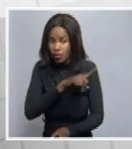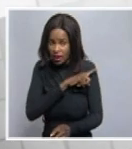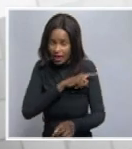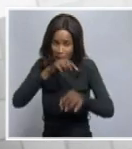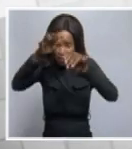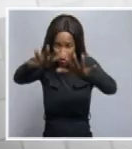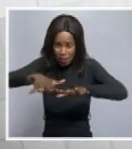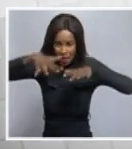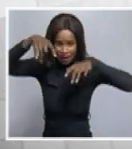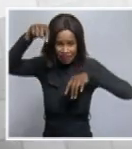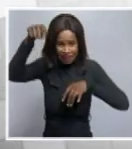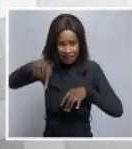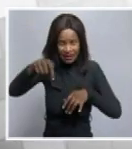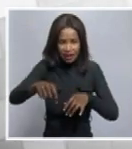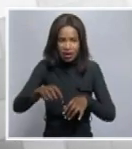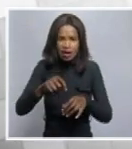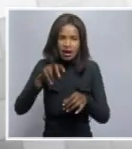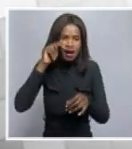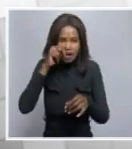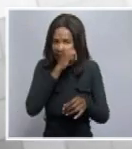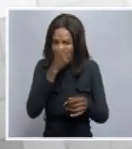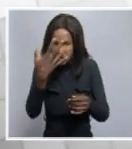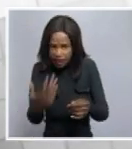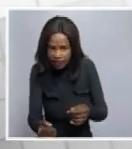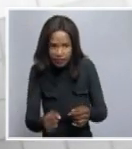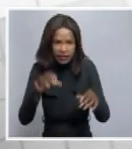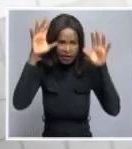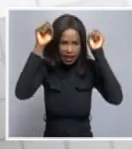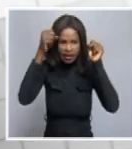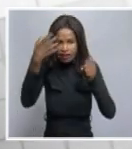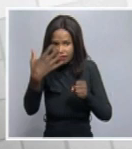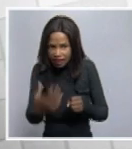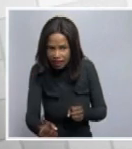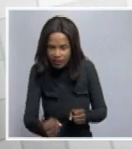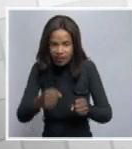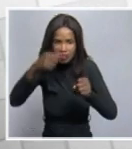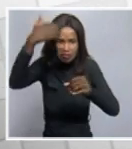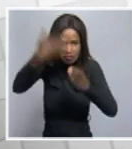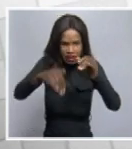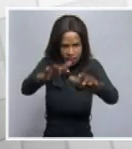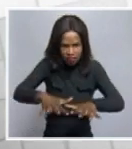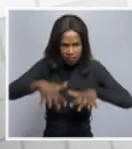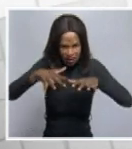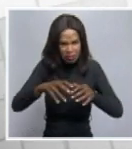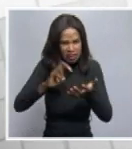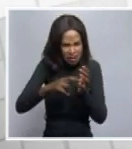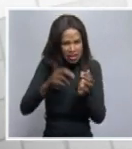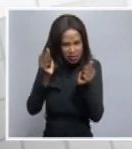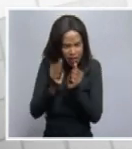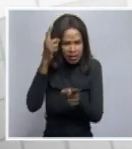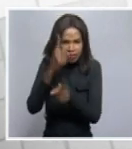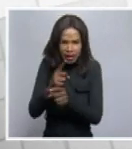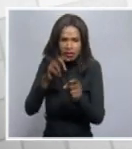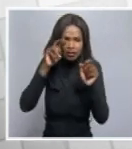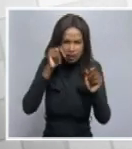where the nation is represented by their representatives, that is a consensus. And it is on that